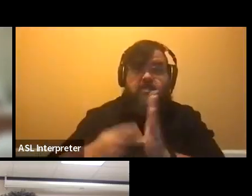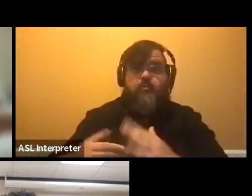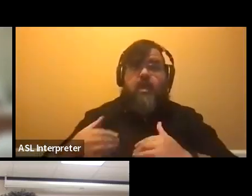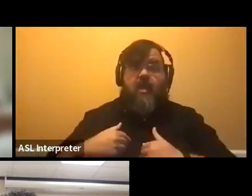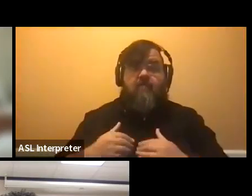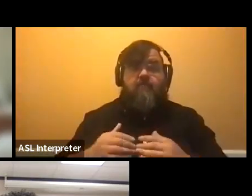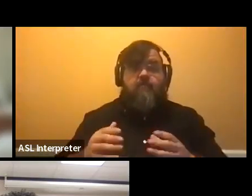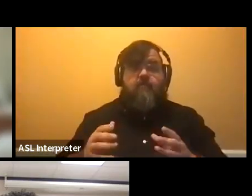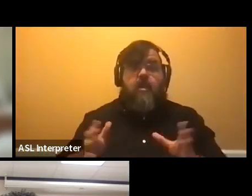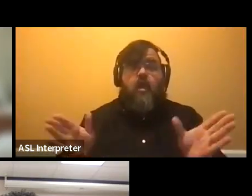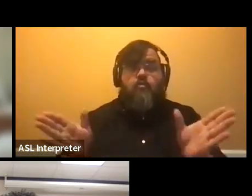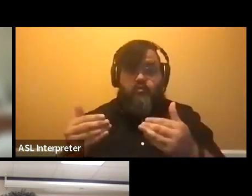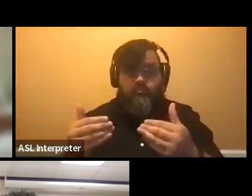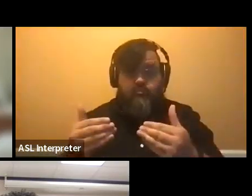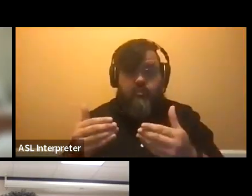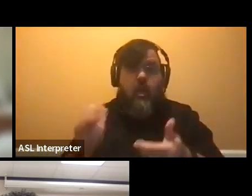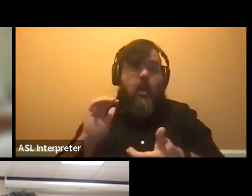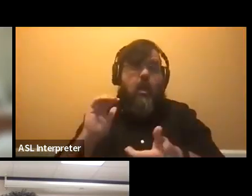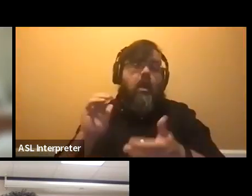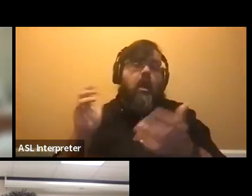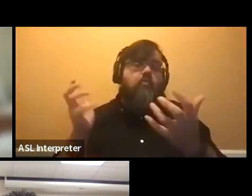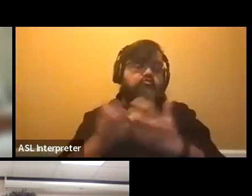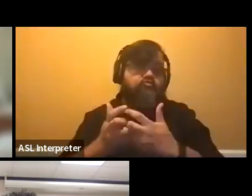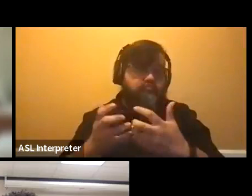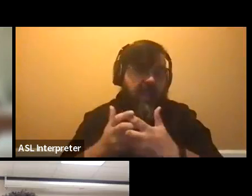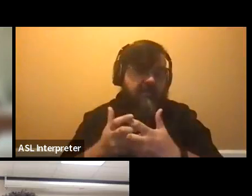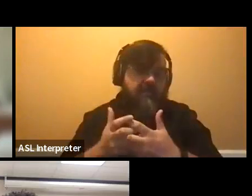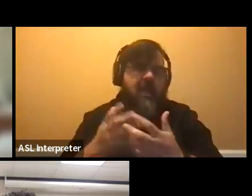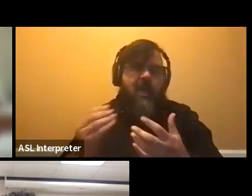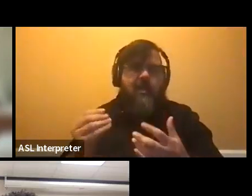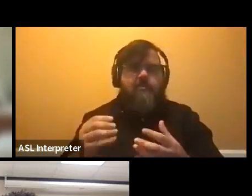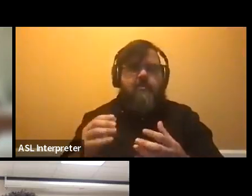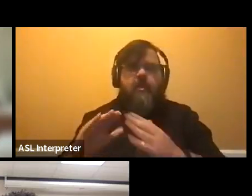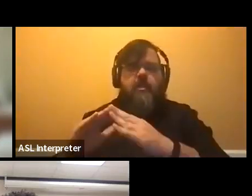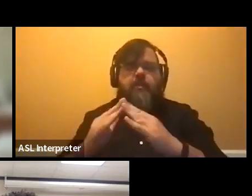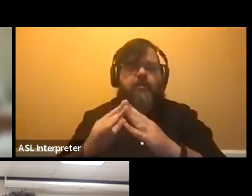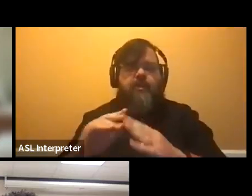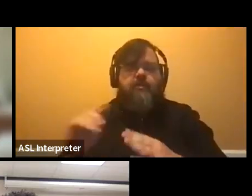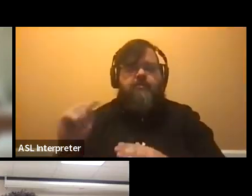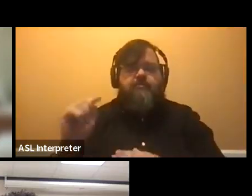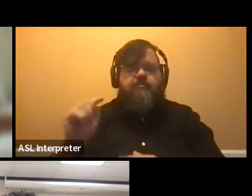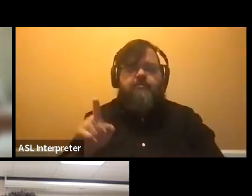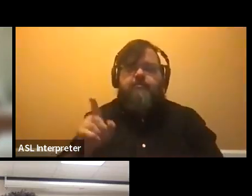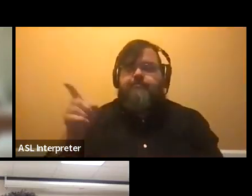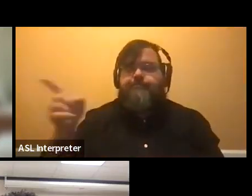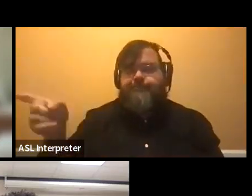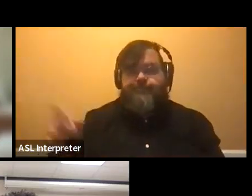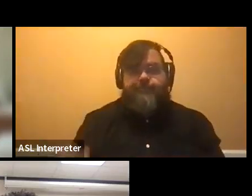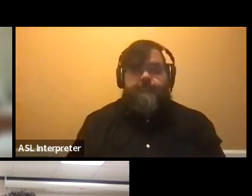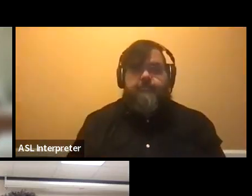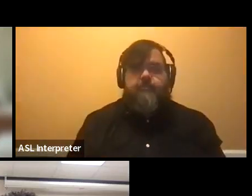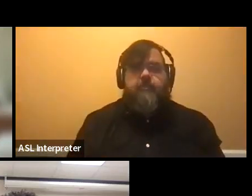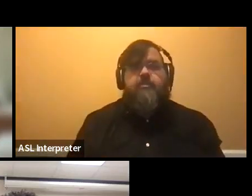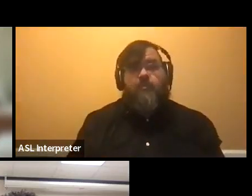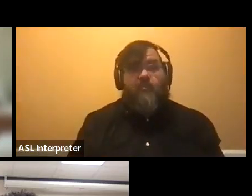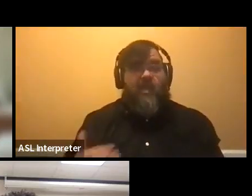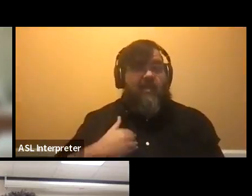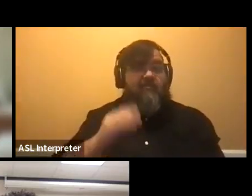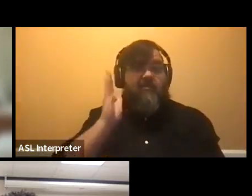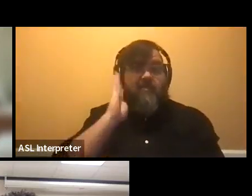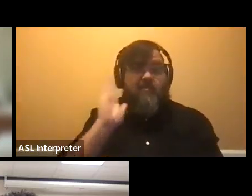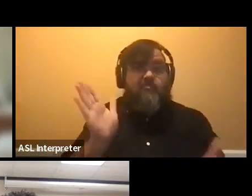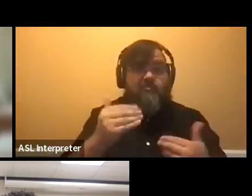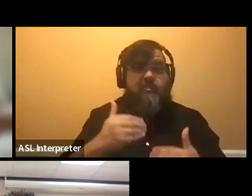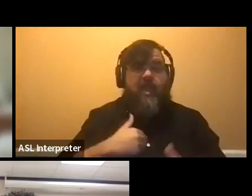and a restroom that you use down the hall, sort of like you might have in your house where you have your, a bedroom, and then you go down the